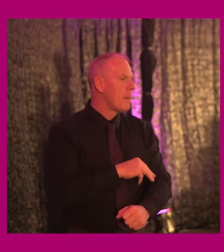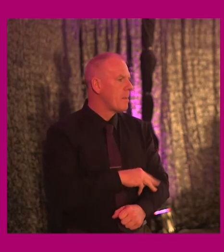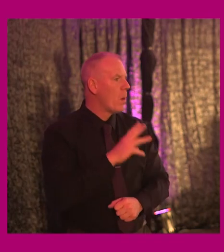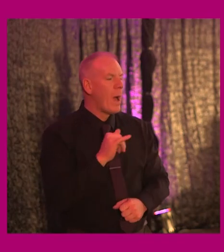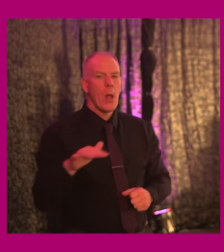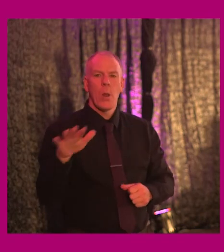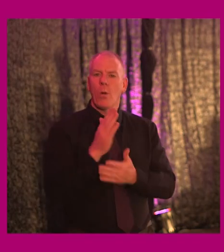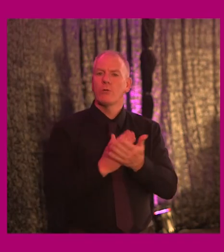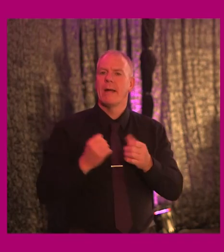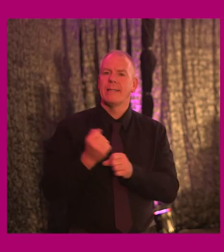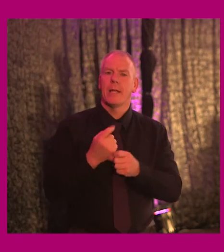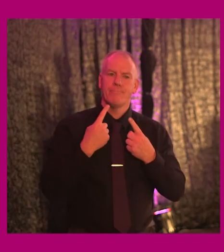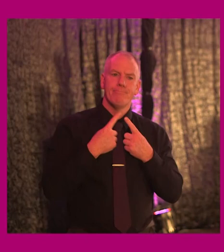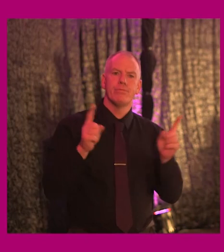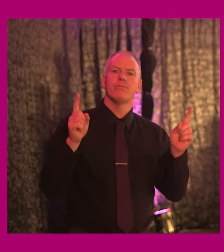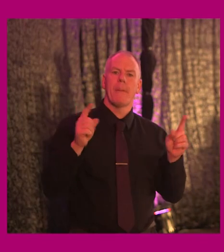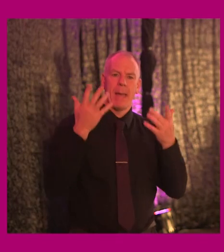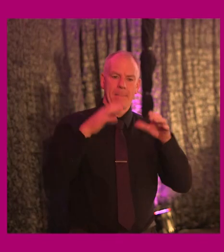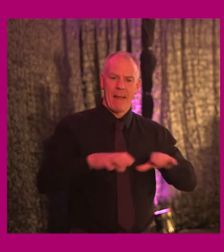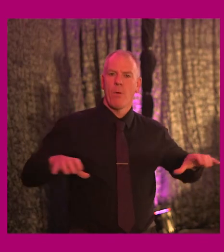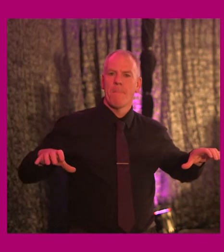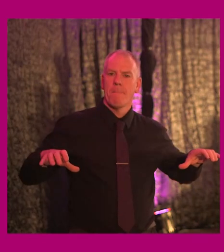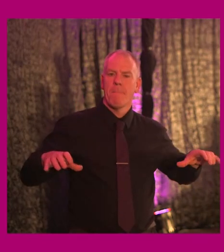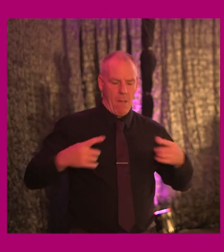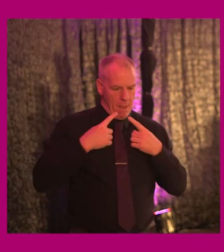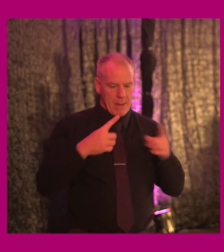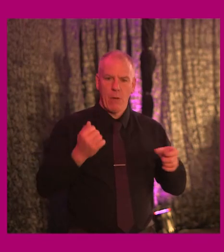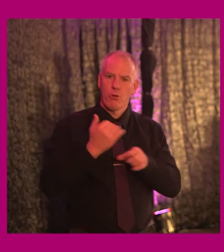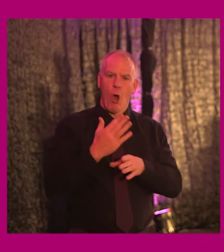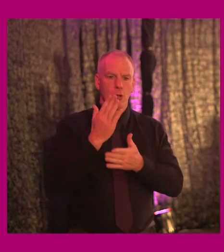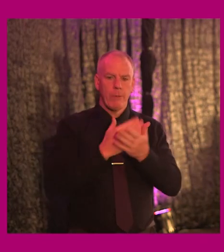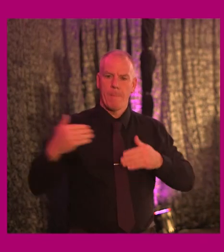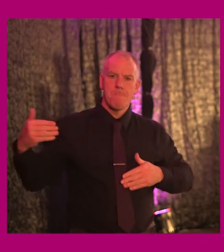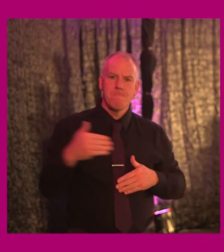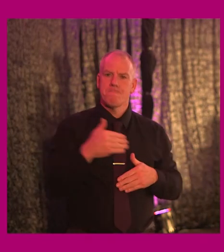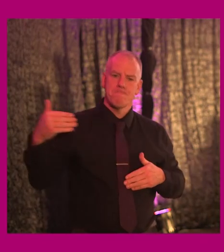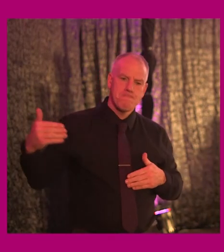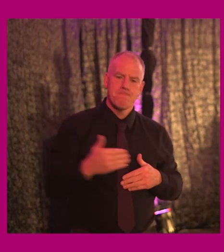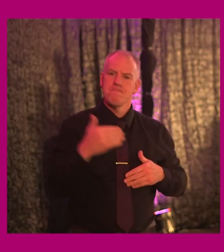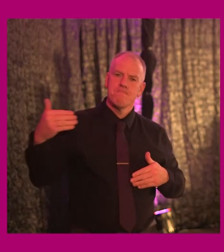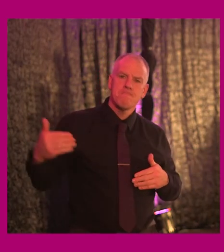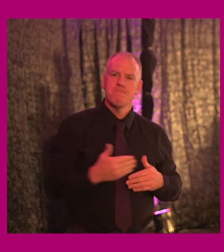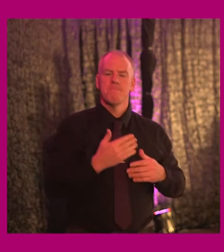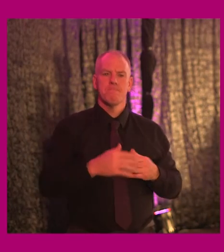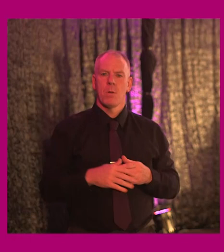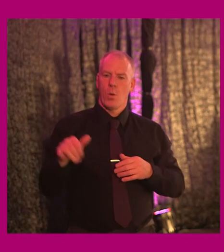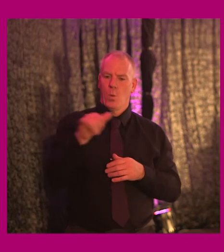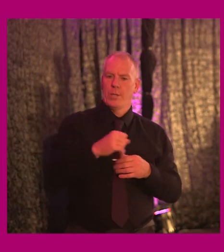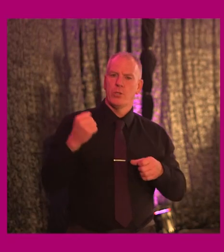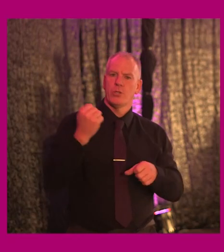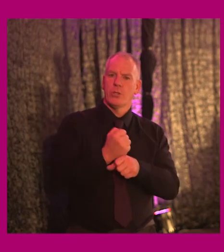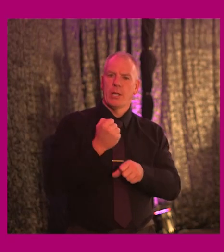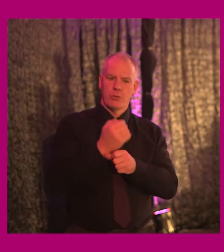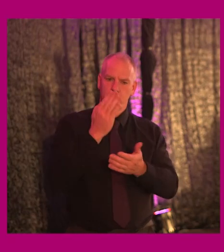his local train station that had eight platforms announced every single incoming train and the stations it stopped at.